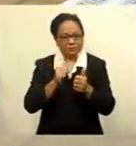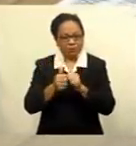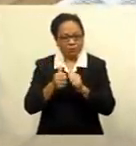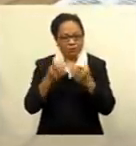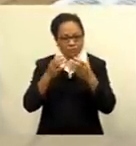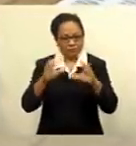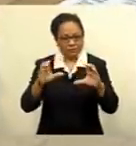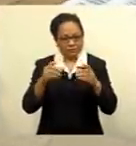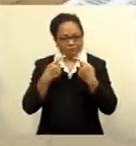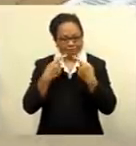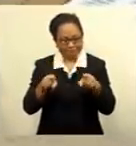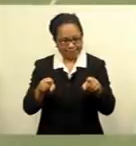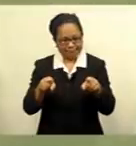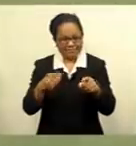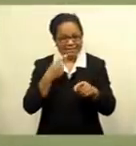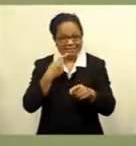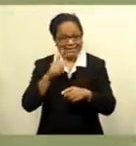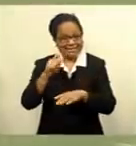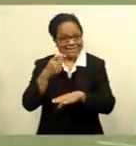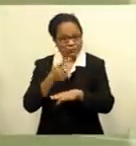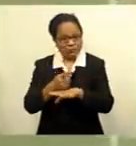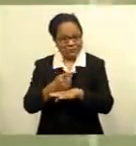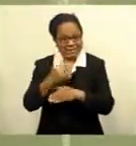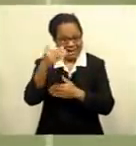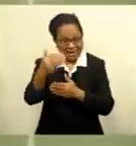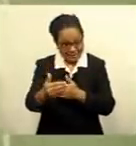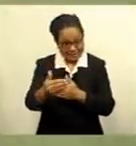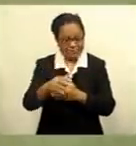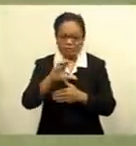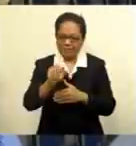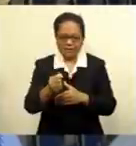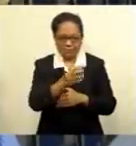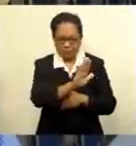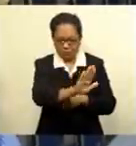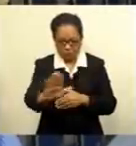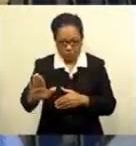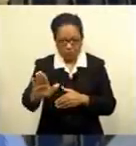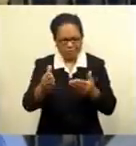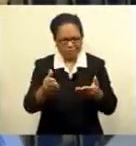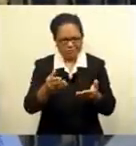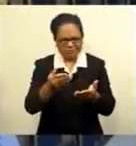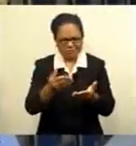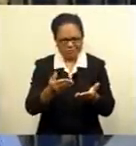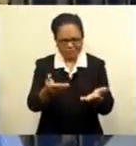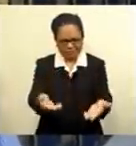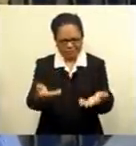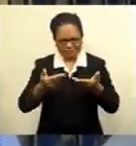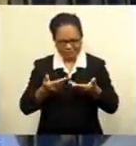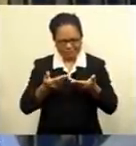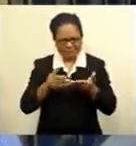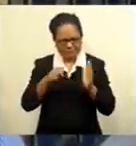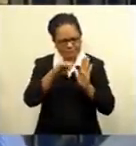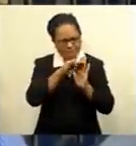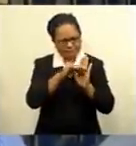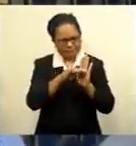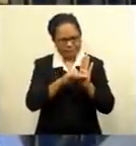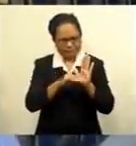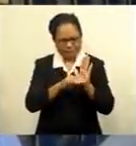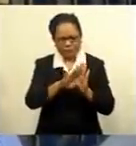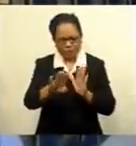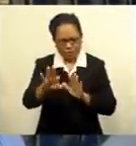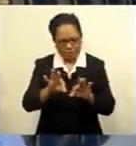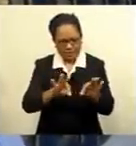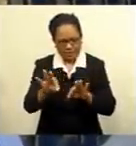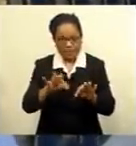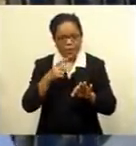have them in by the end of next week so that we can advise the Ministry of Health that we have them. They're being